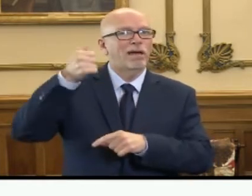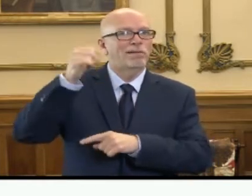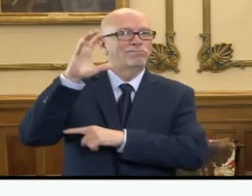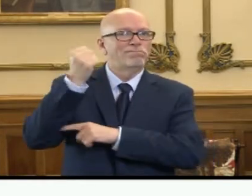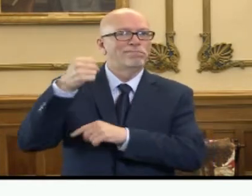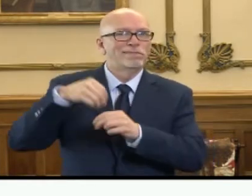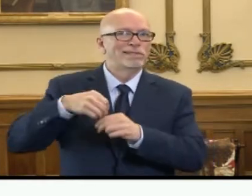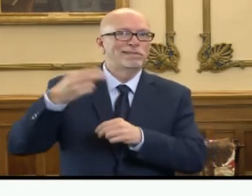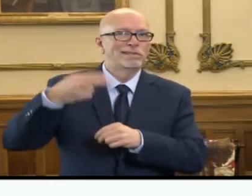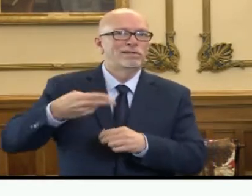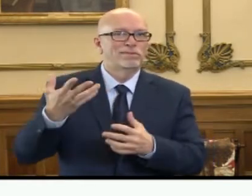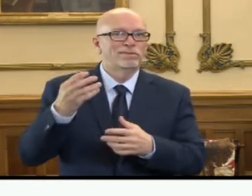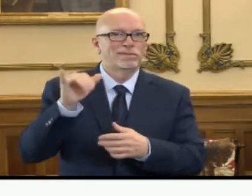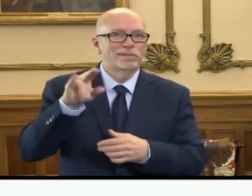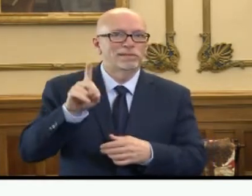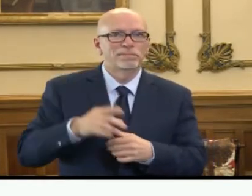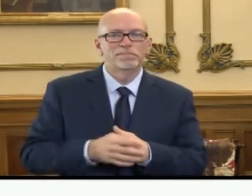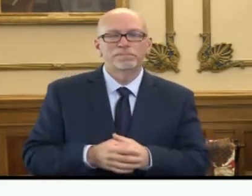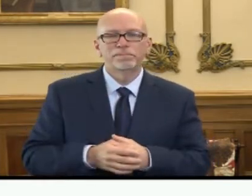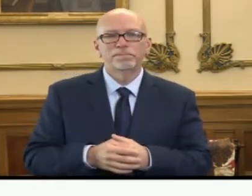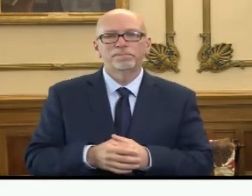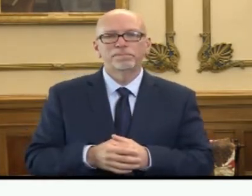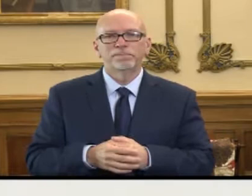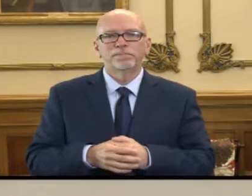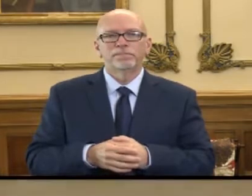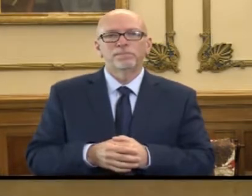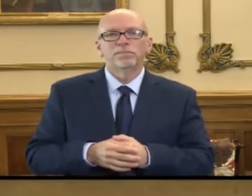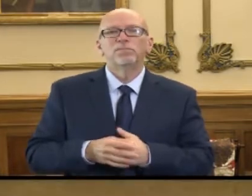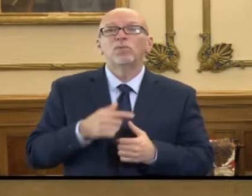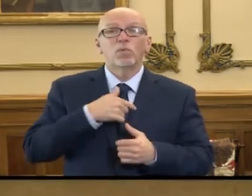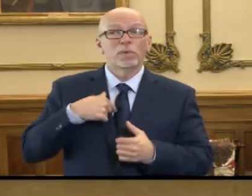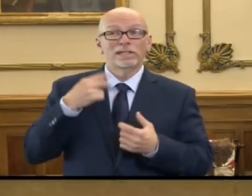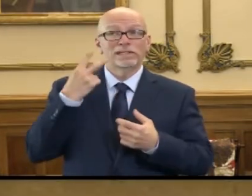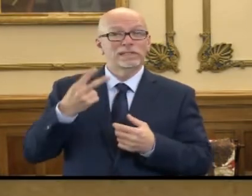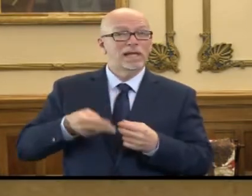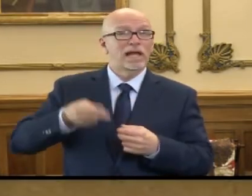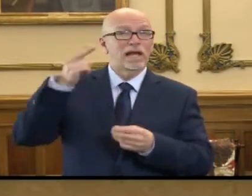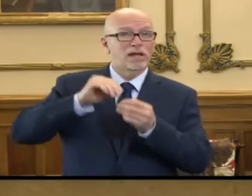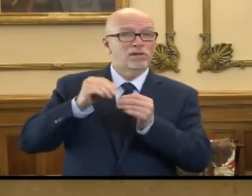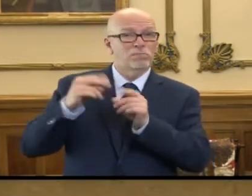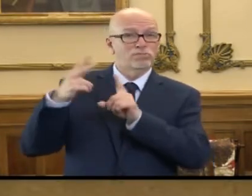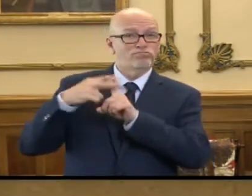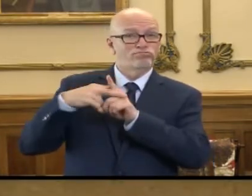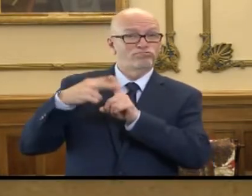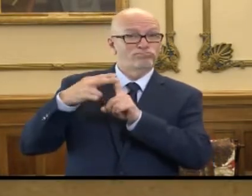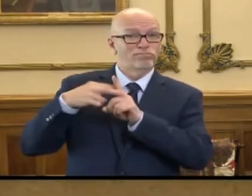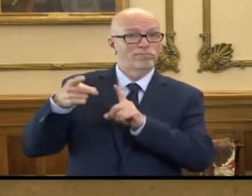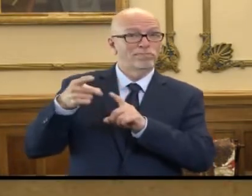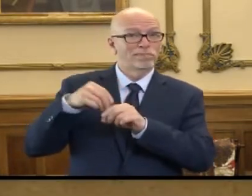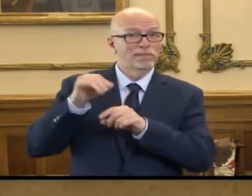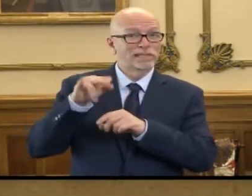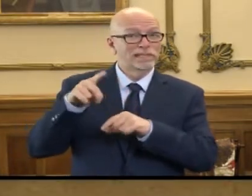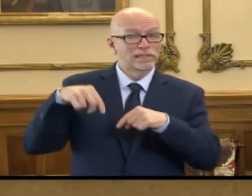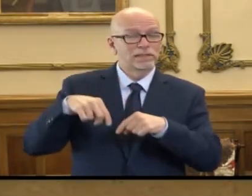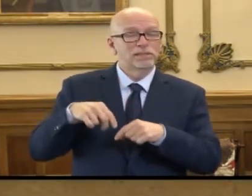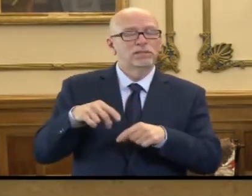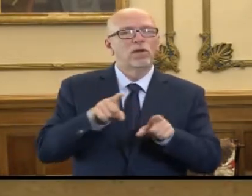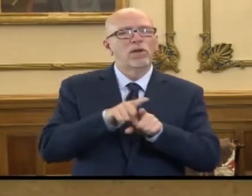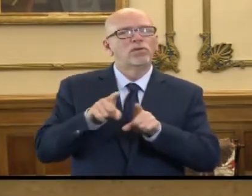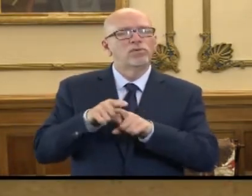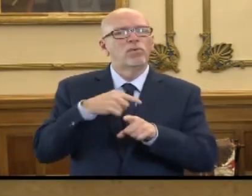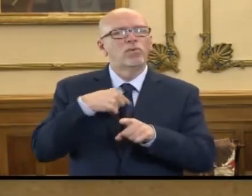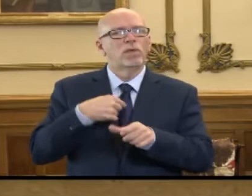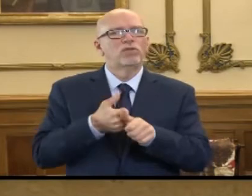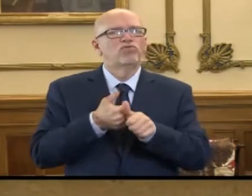weekly claims filed in Indiana history. Although we're seeing a high number of claims being filed in Indiana, we're also